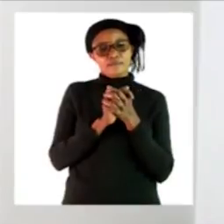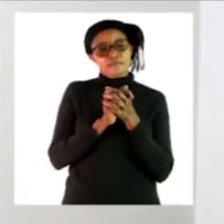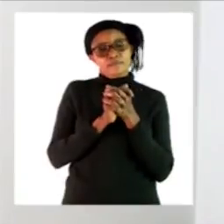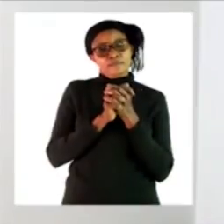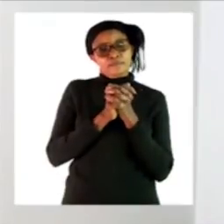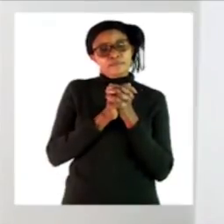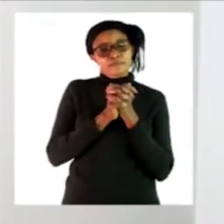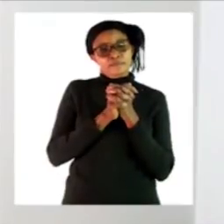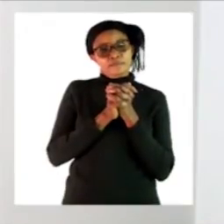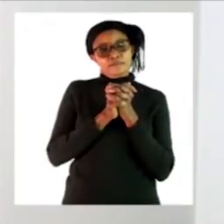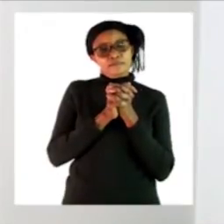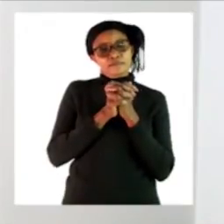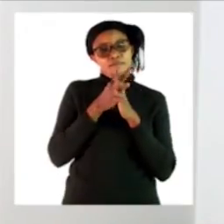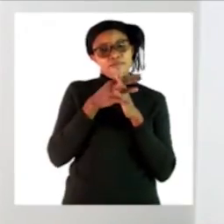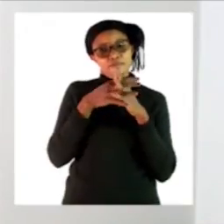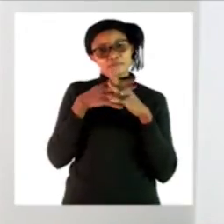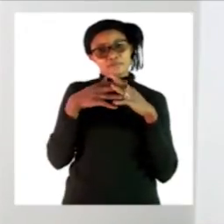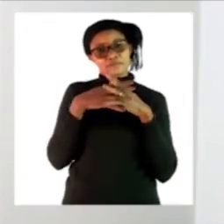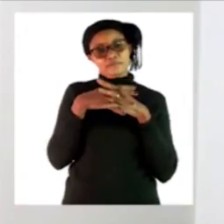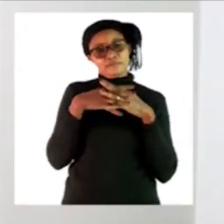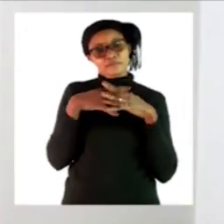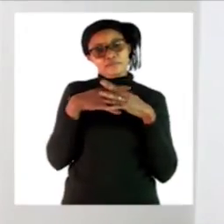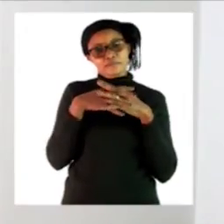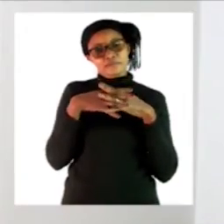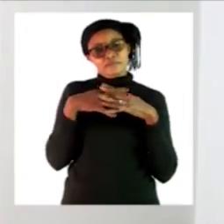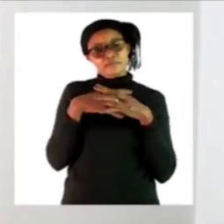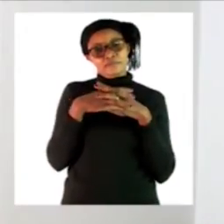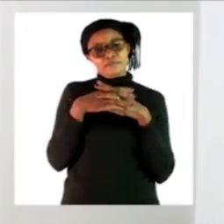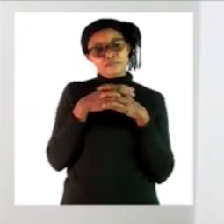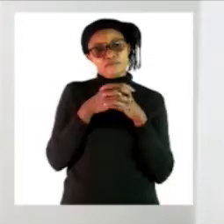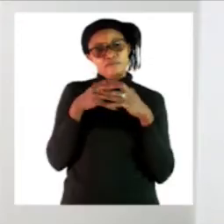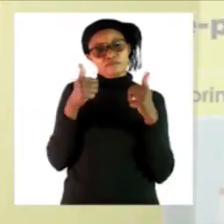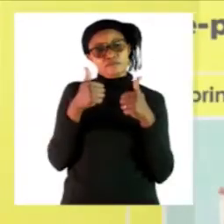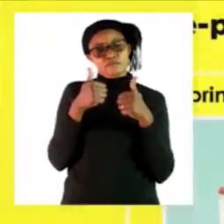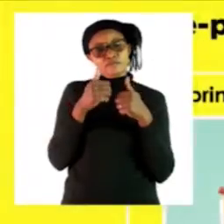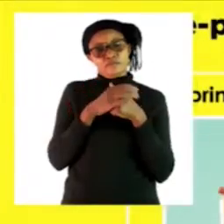between the fingers good